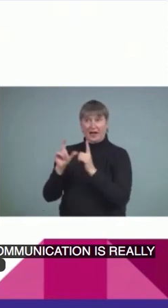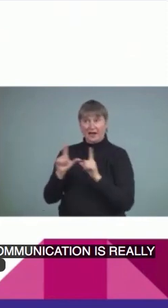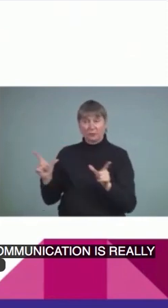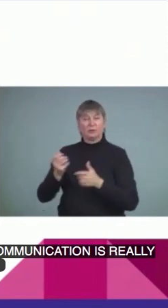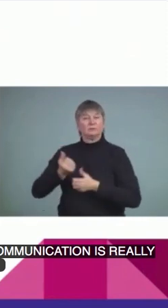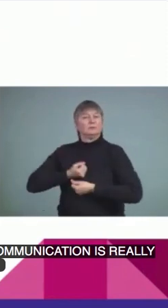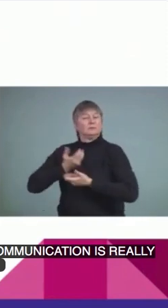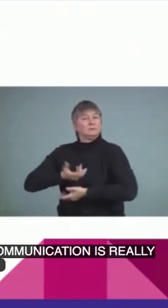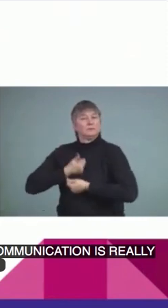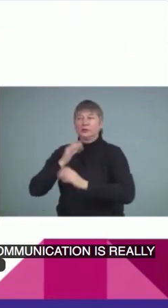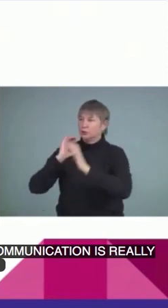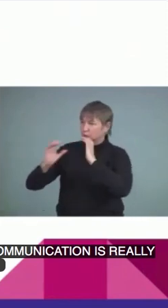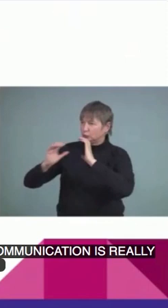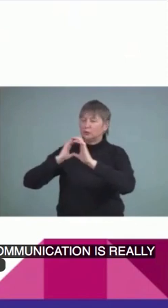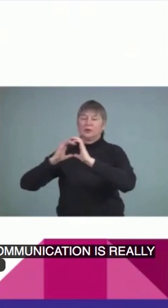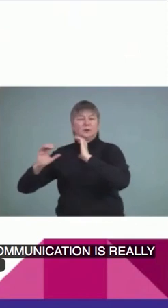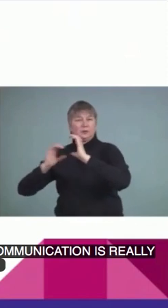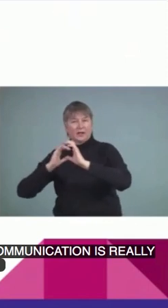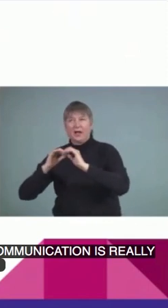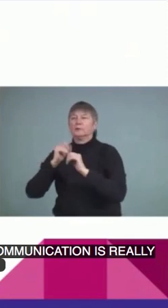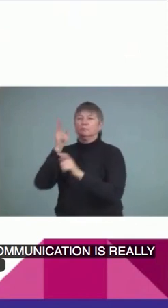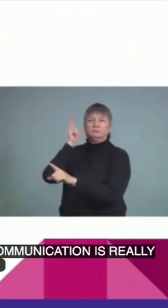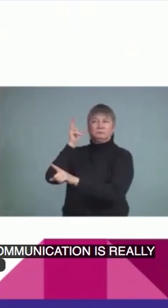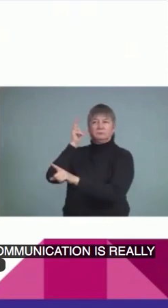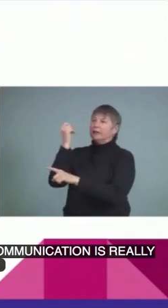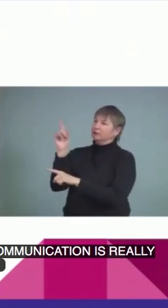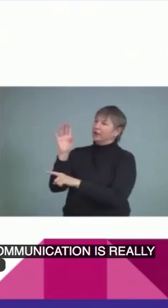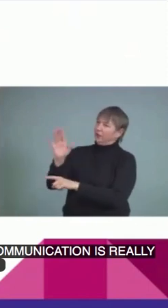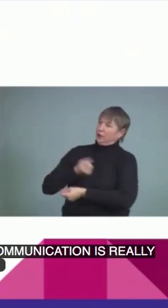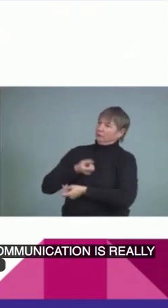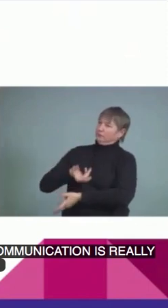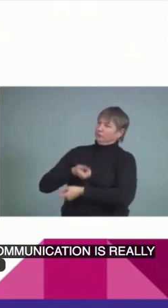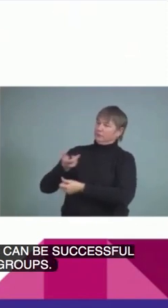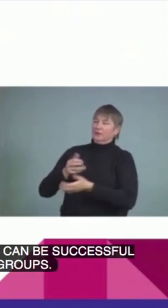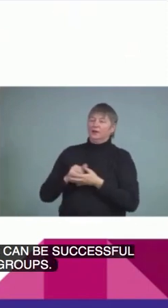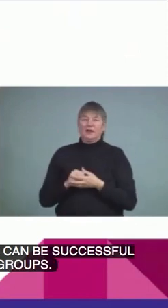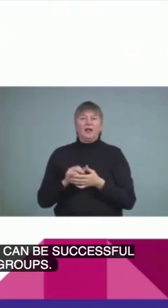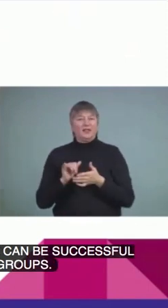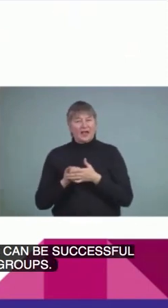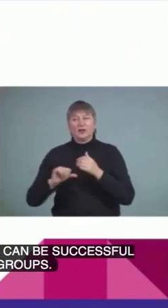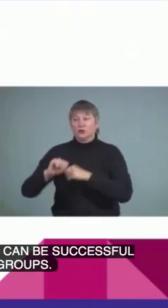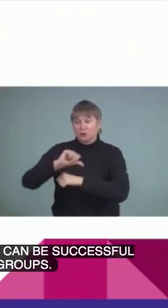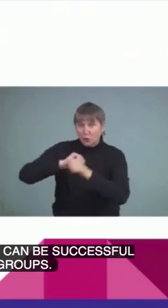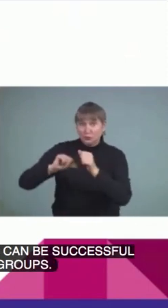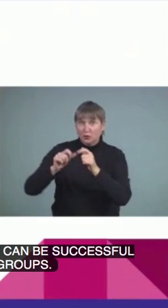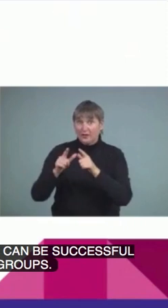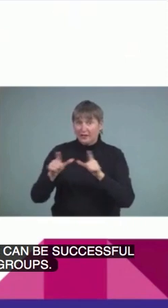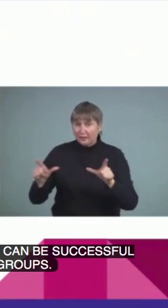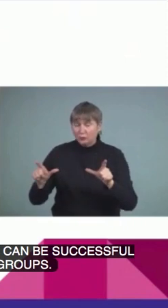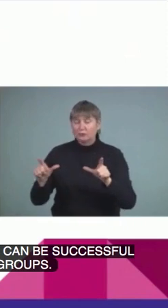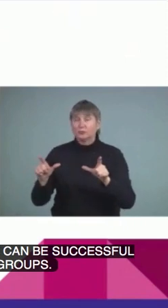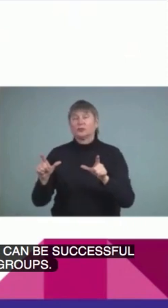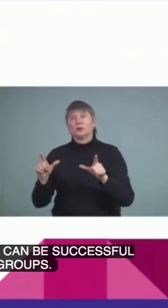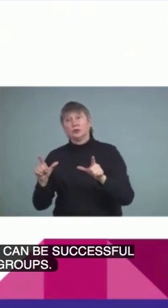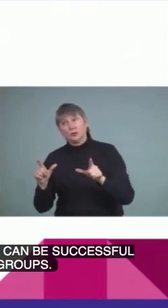successful communicators in that language in those groups. And knowing that that social language can take some time